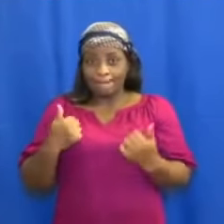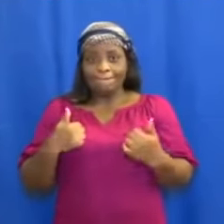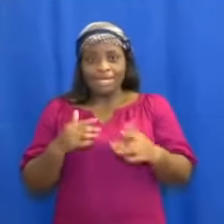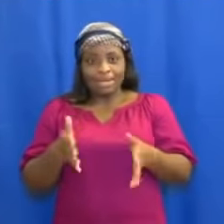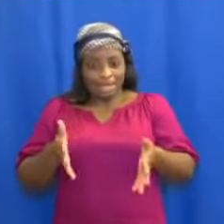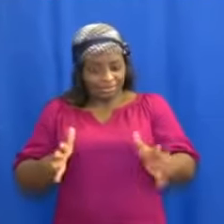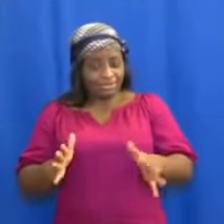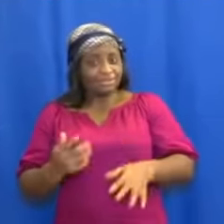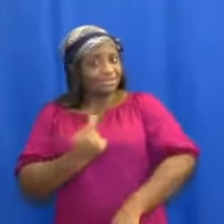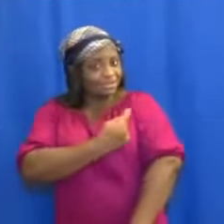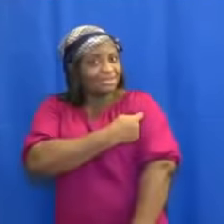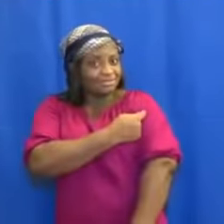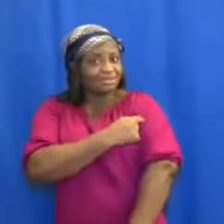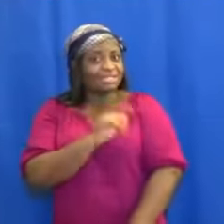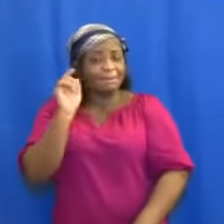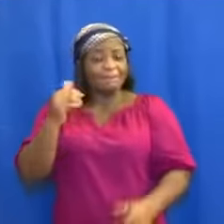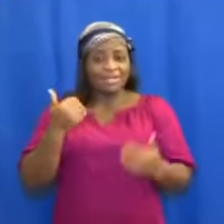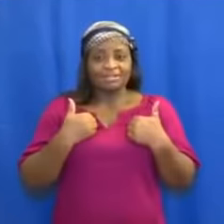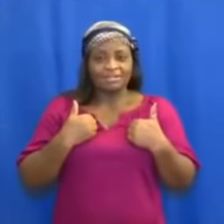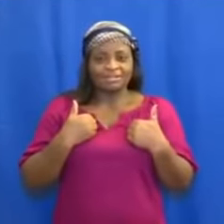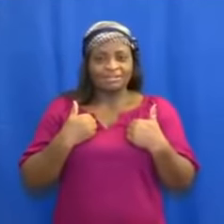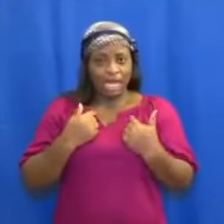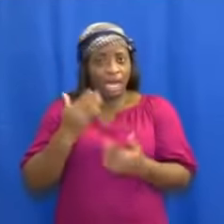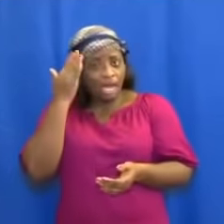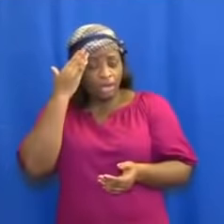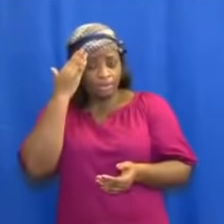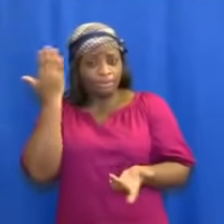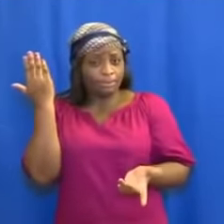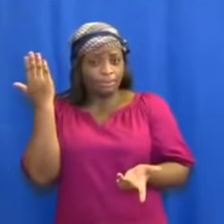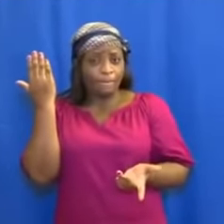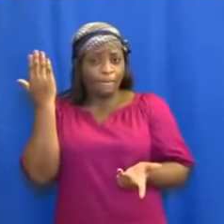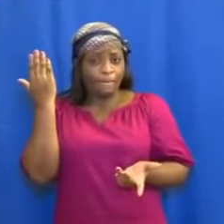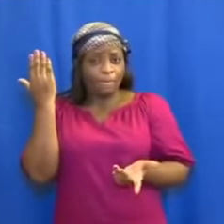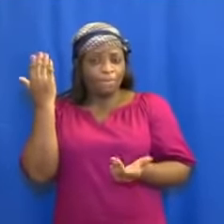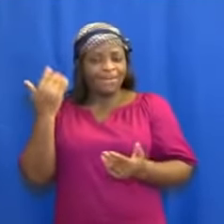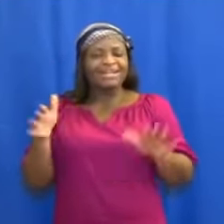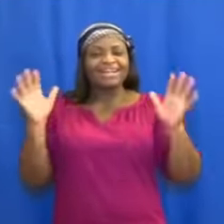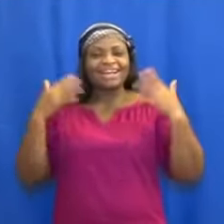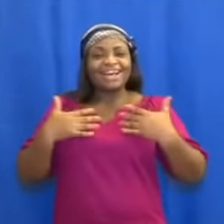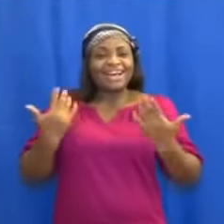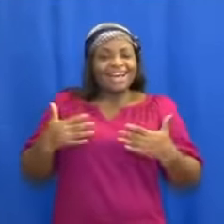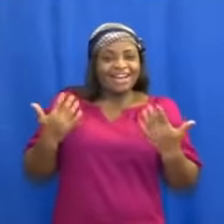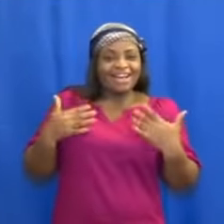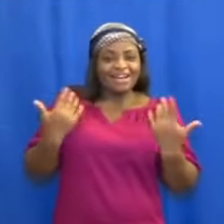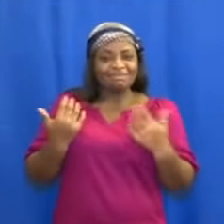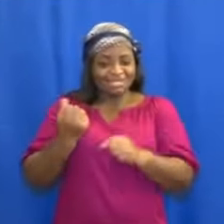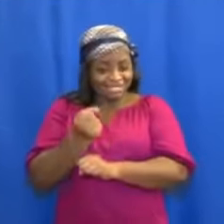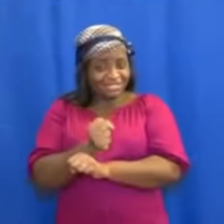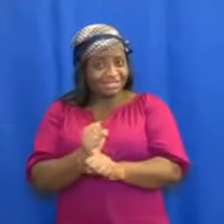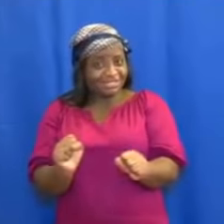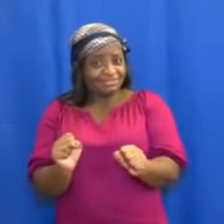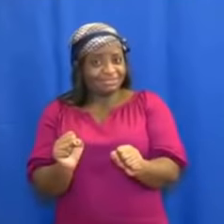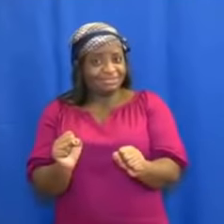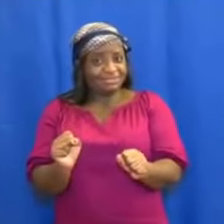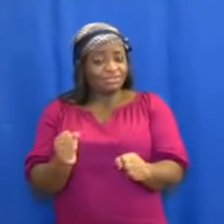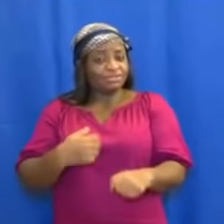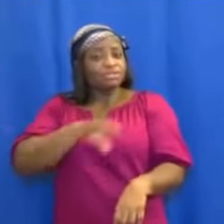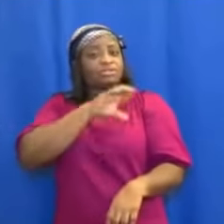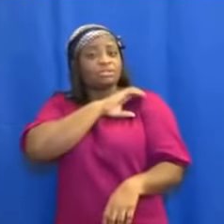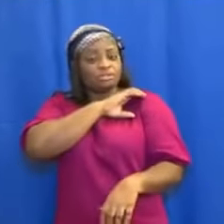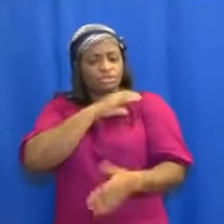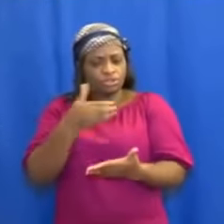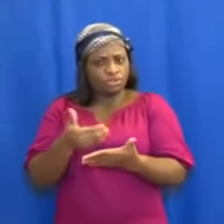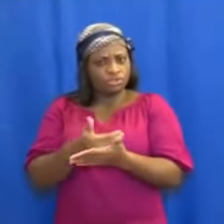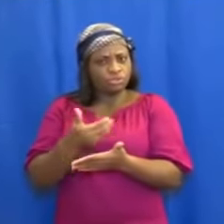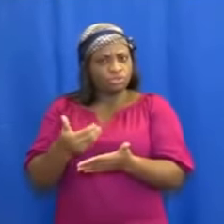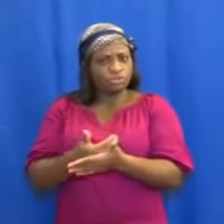I am aware of the anxieties relating to the safety and efficacy of newly developed vaccines.